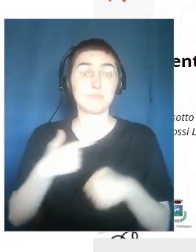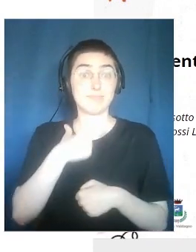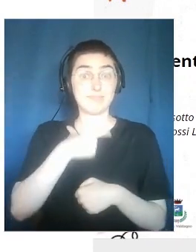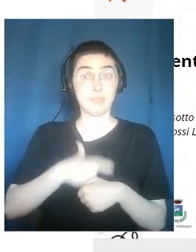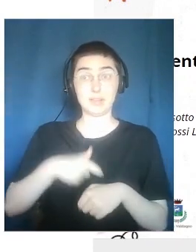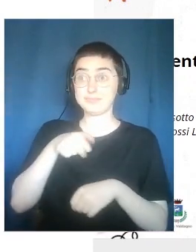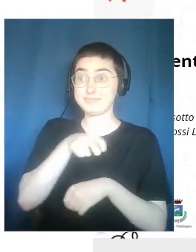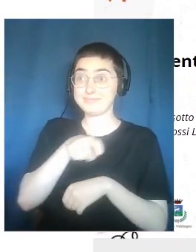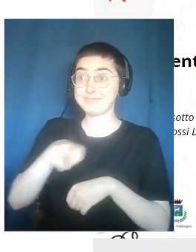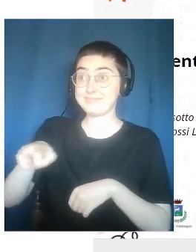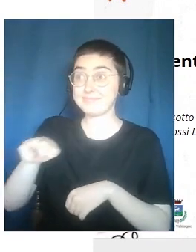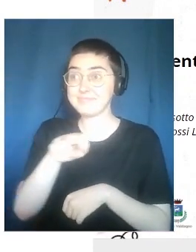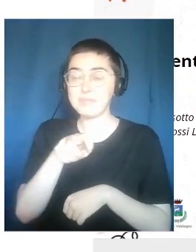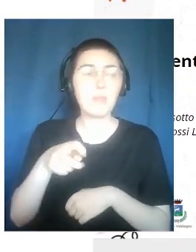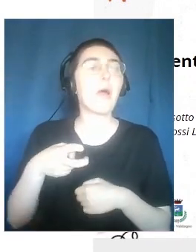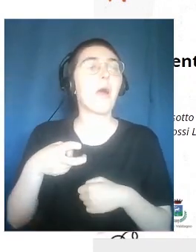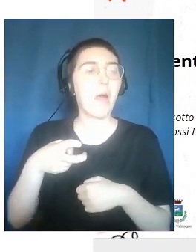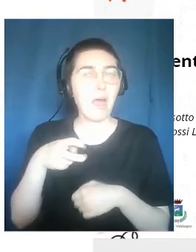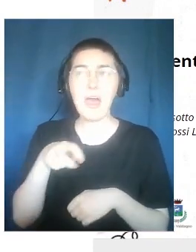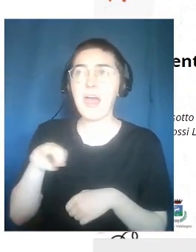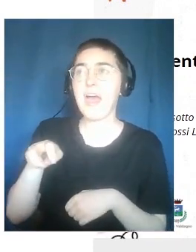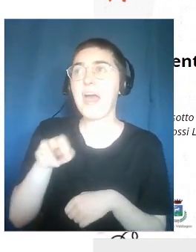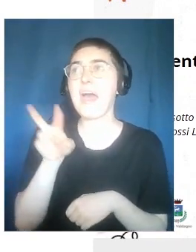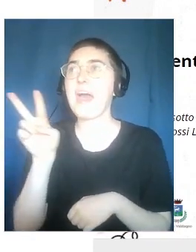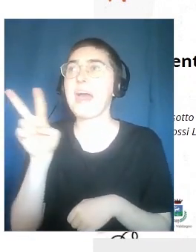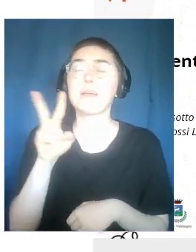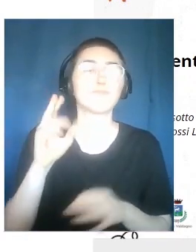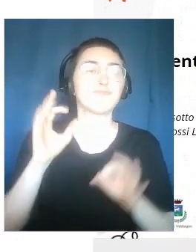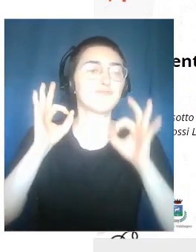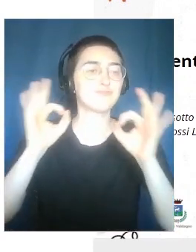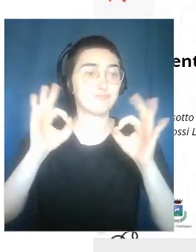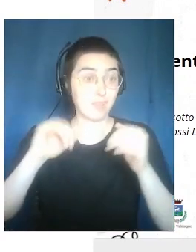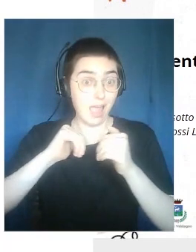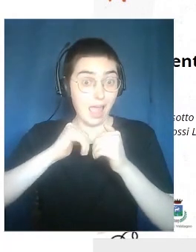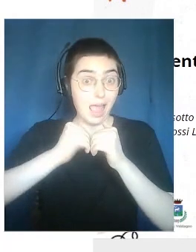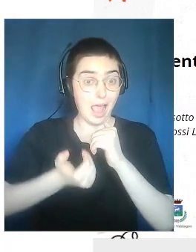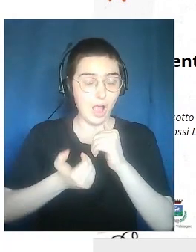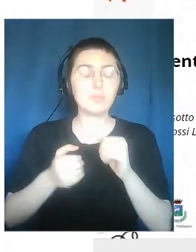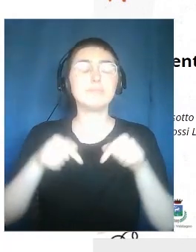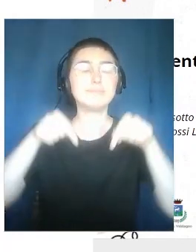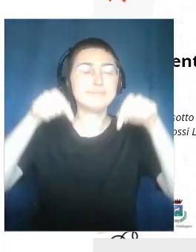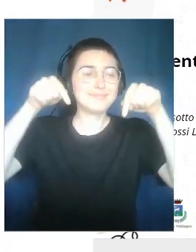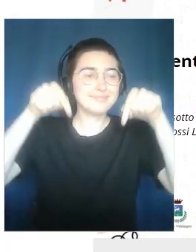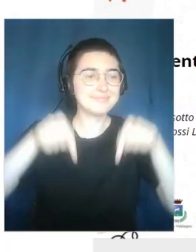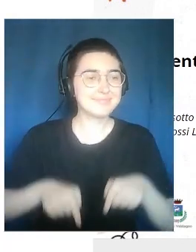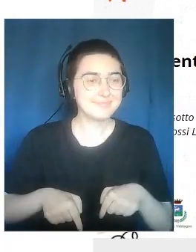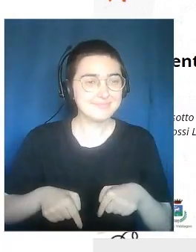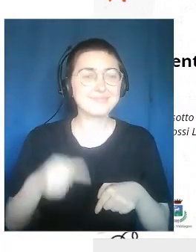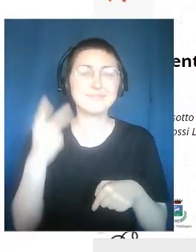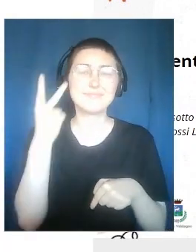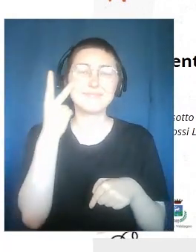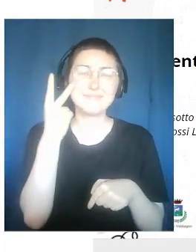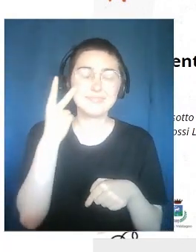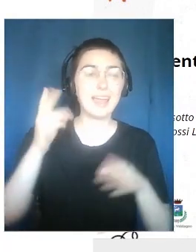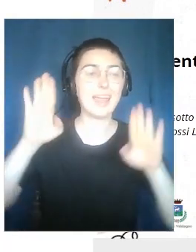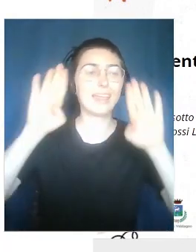also user experience. Today, the focus is on theatre